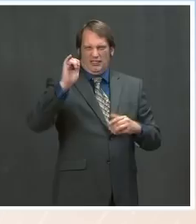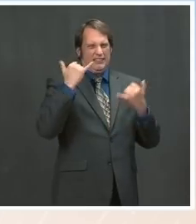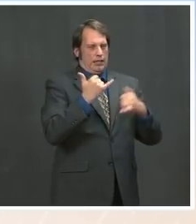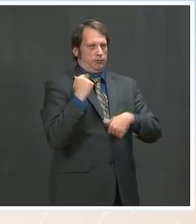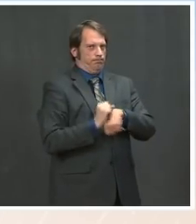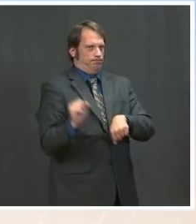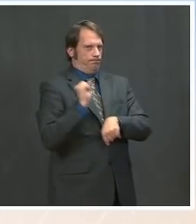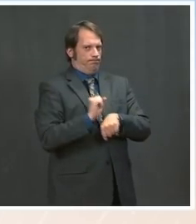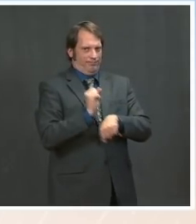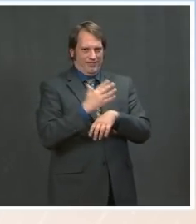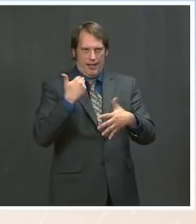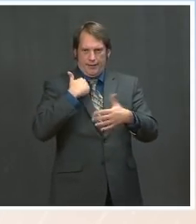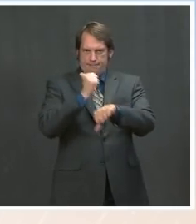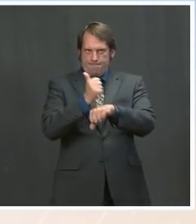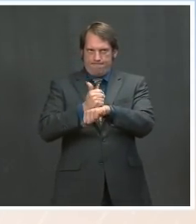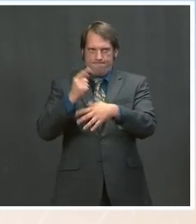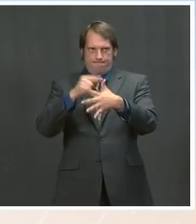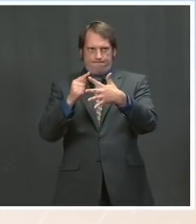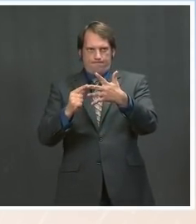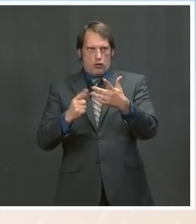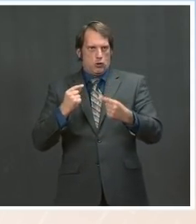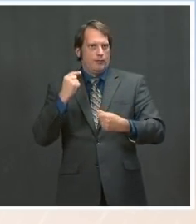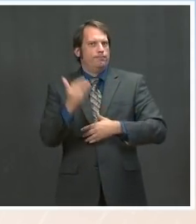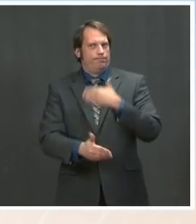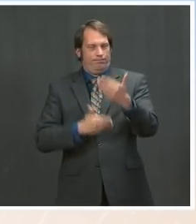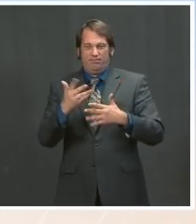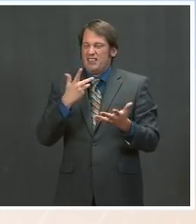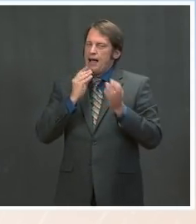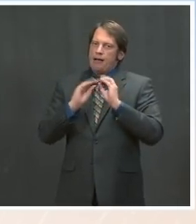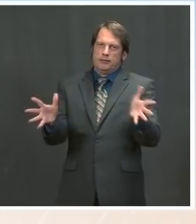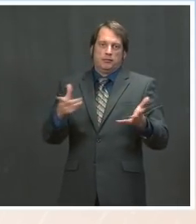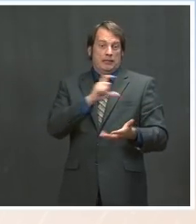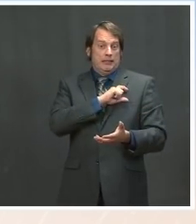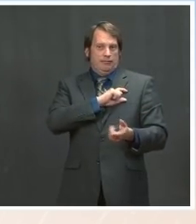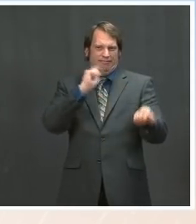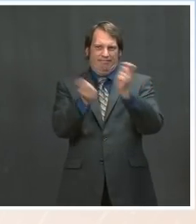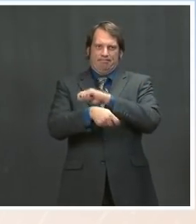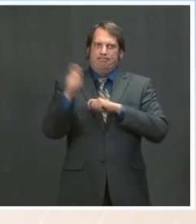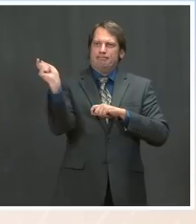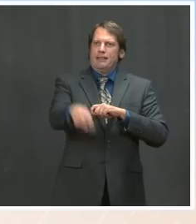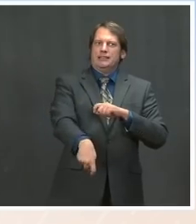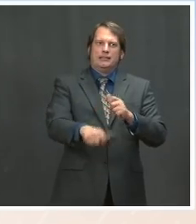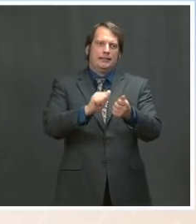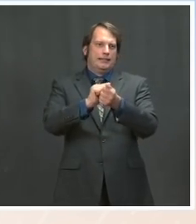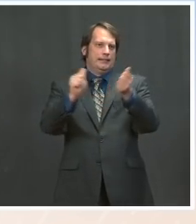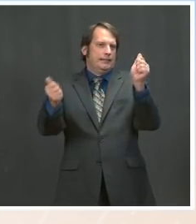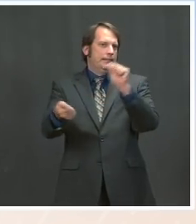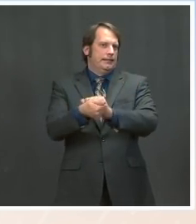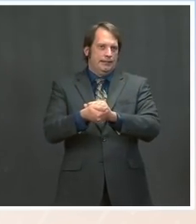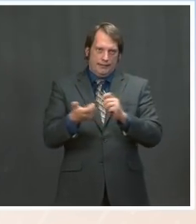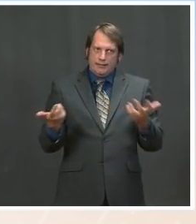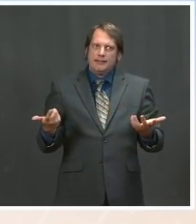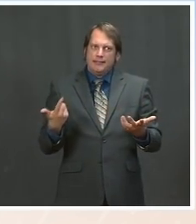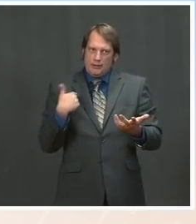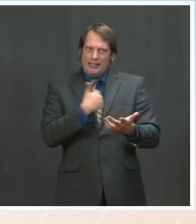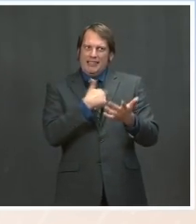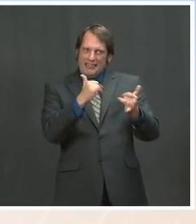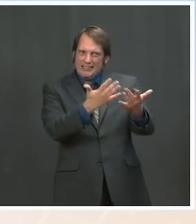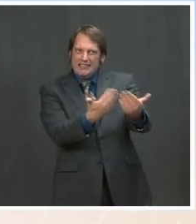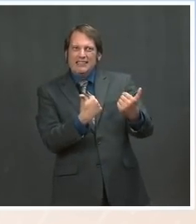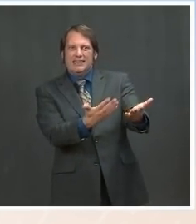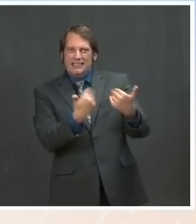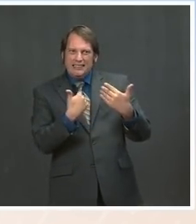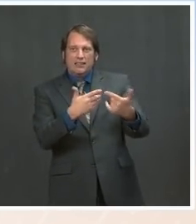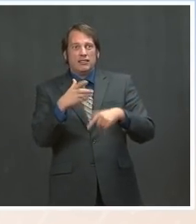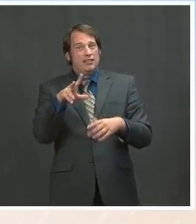reform. That is why he's calling on Congress to deliver that to his desk. It is incumbent upon Congress and the Senate to move forward.